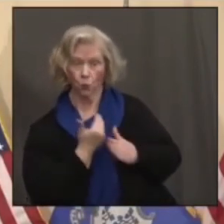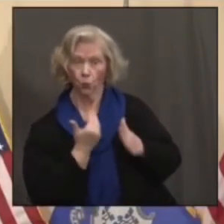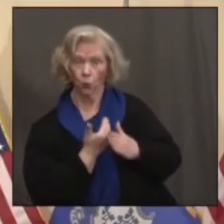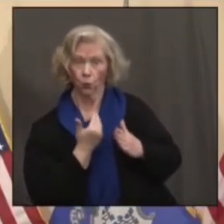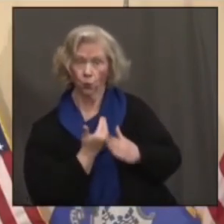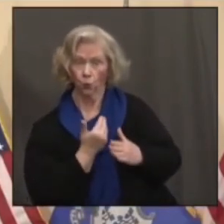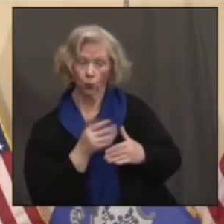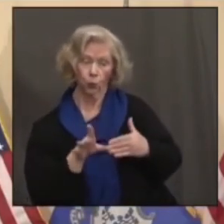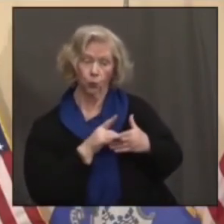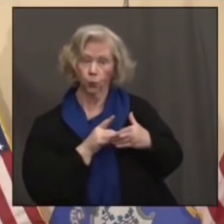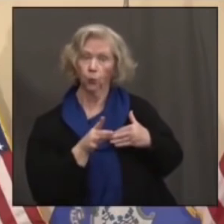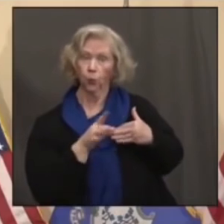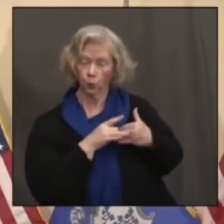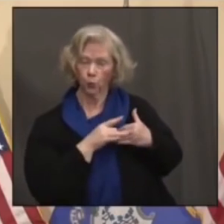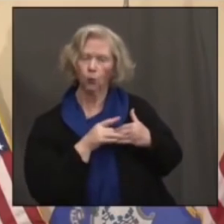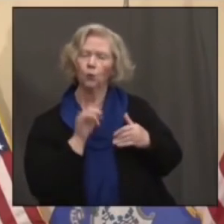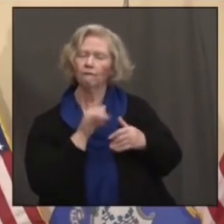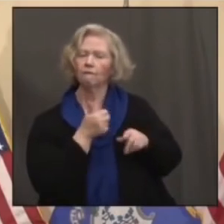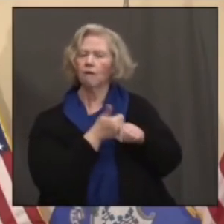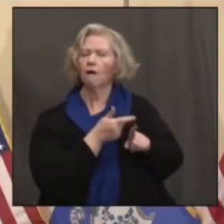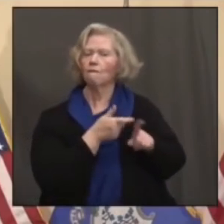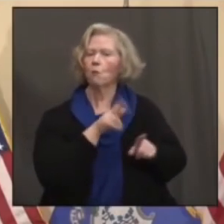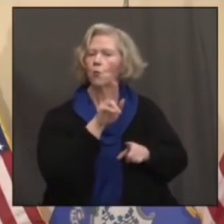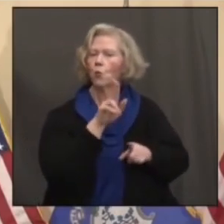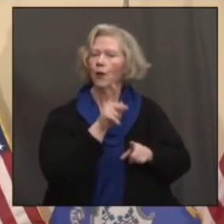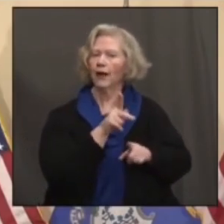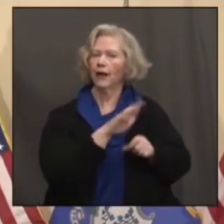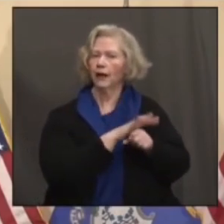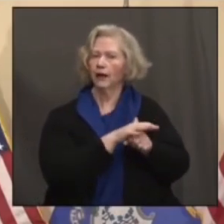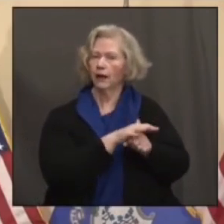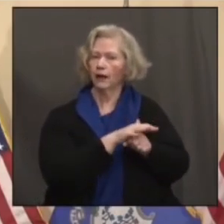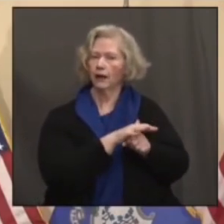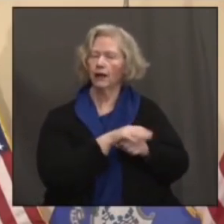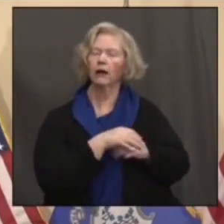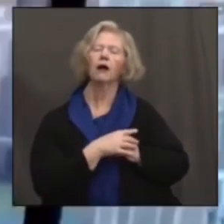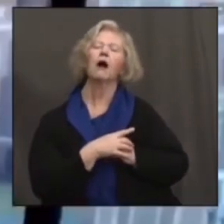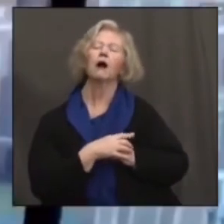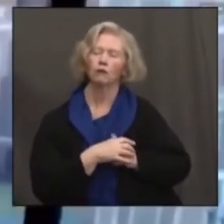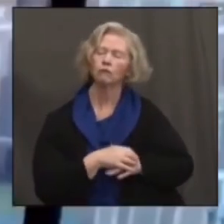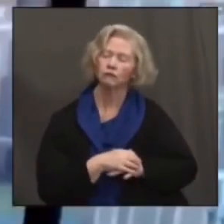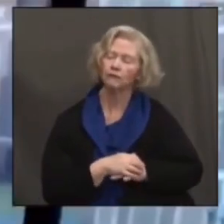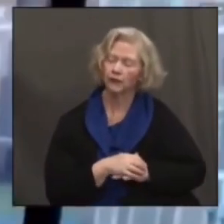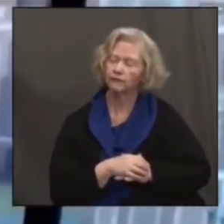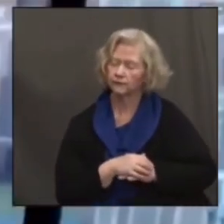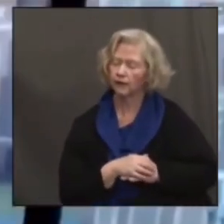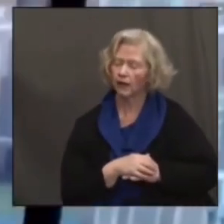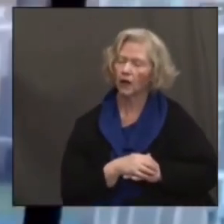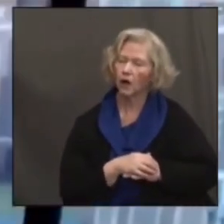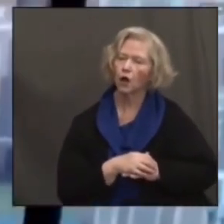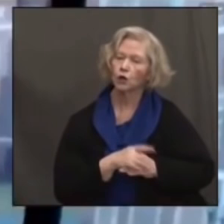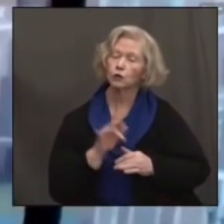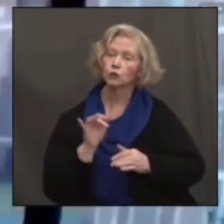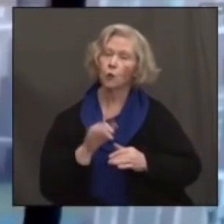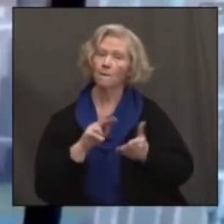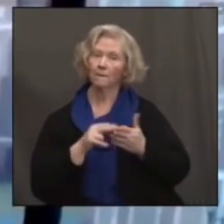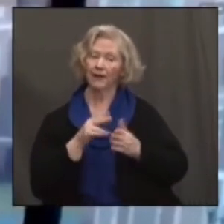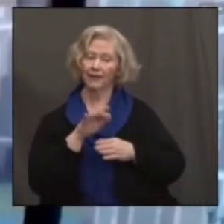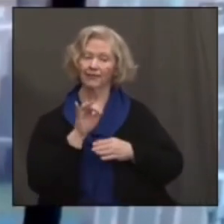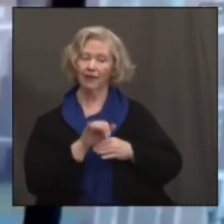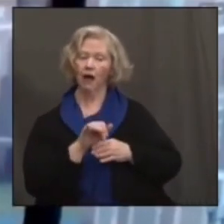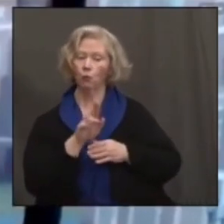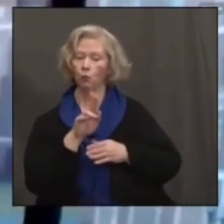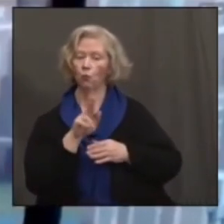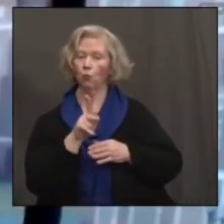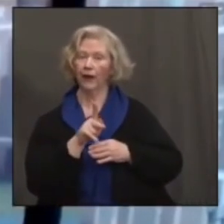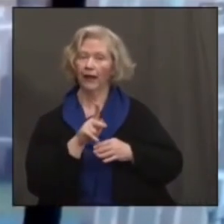in France are of the British variety. Yeah, so the right. Okay, so the emergence of the UK variant in